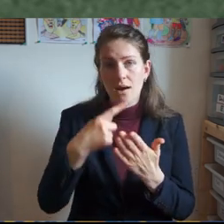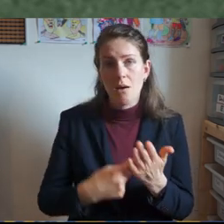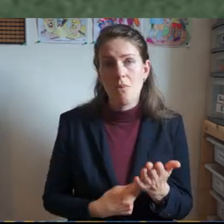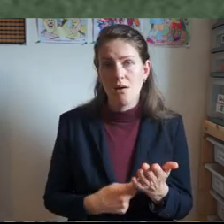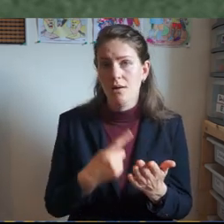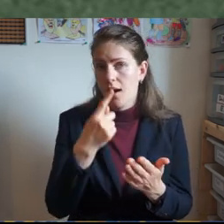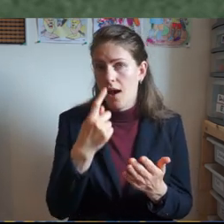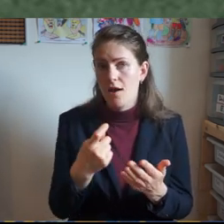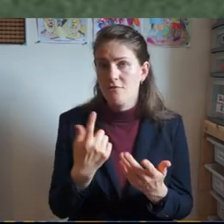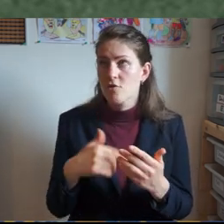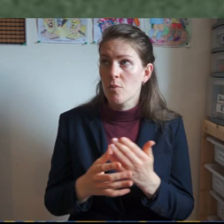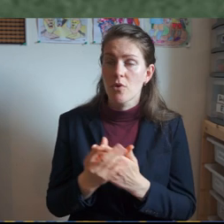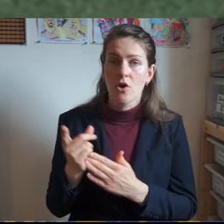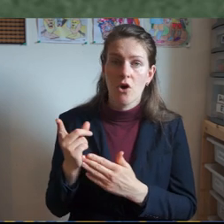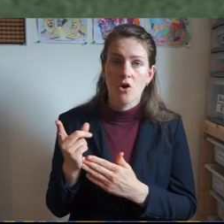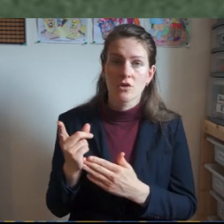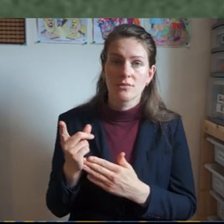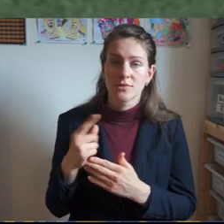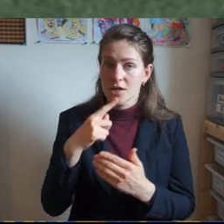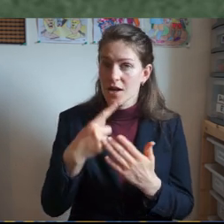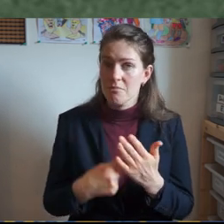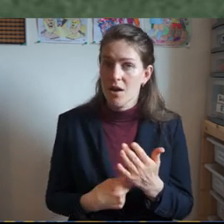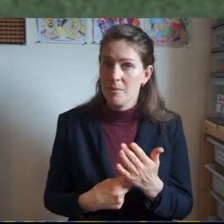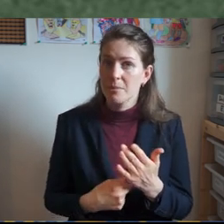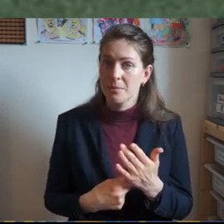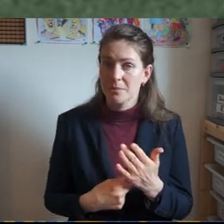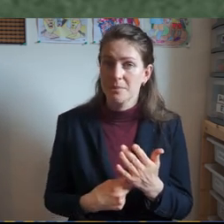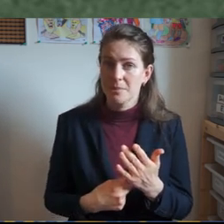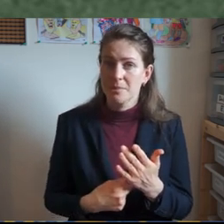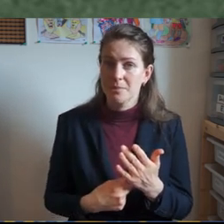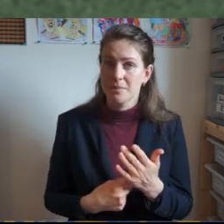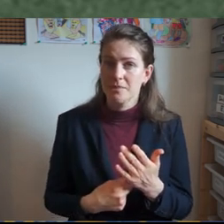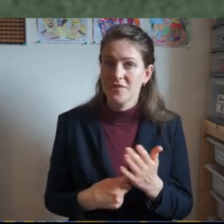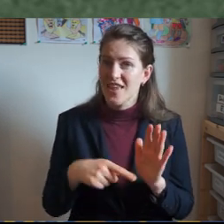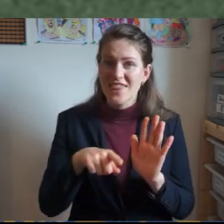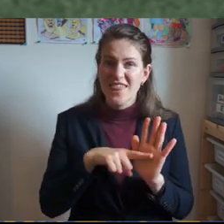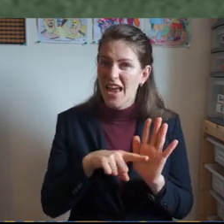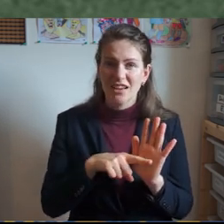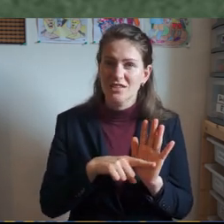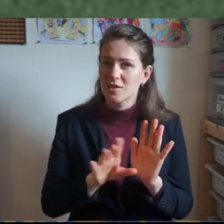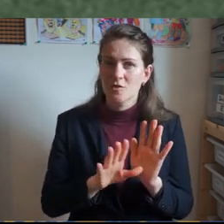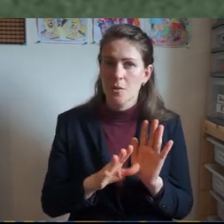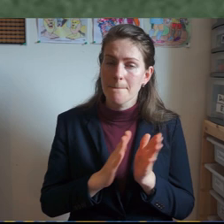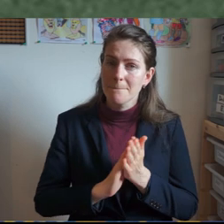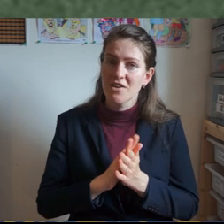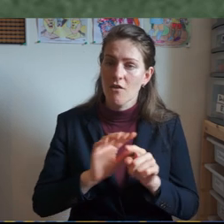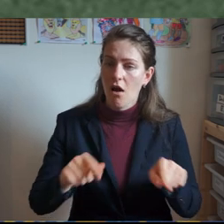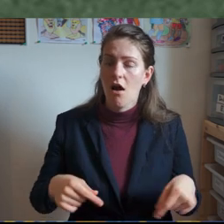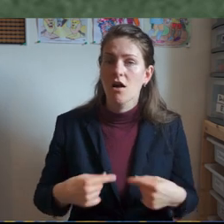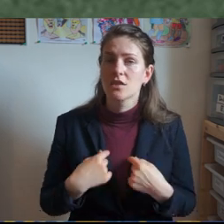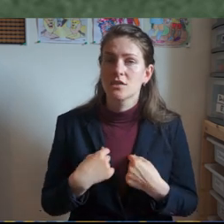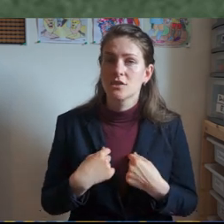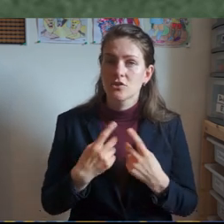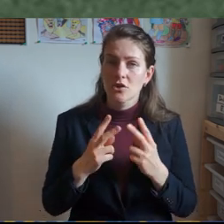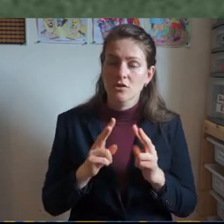they're not just negatives they're meant for us to look at the positive aspect